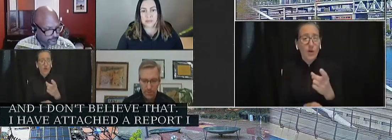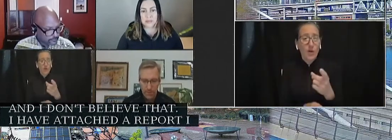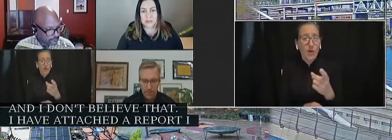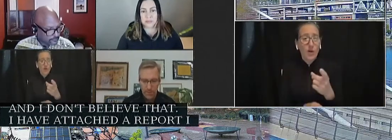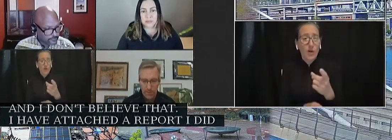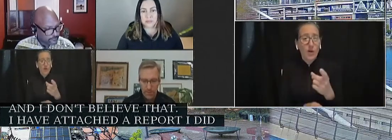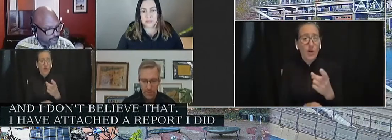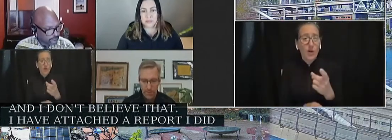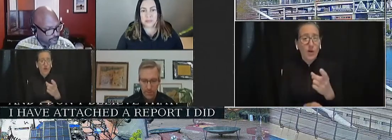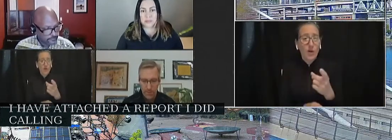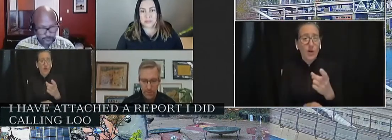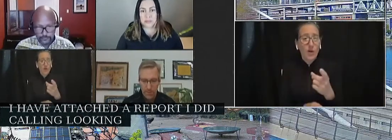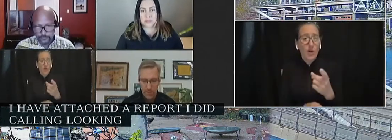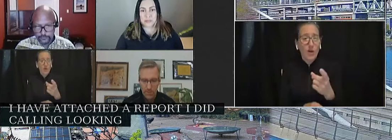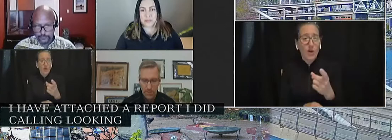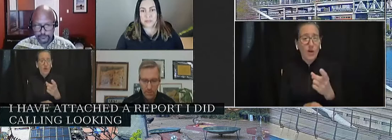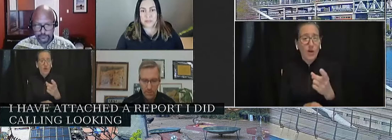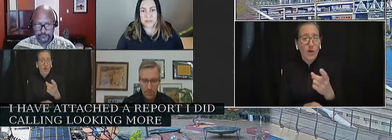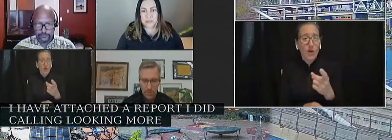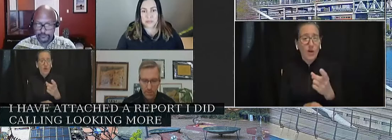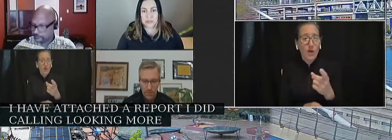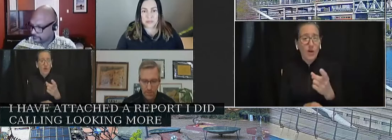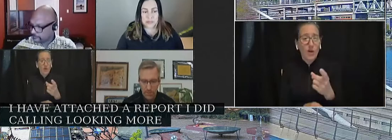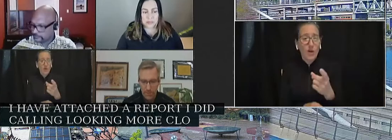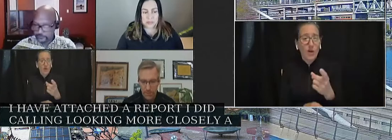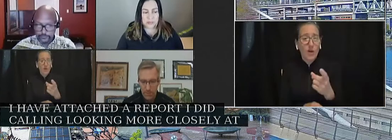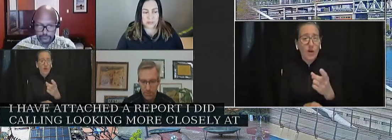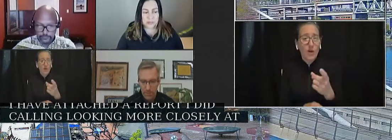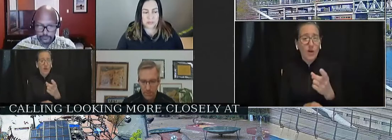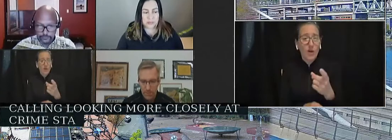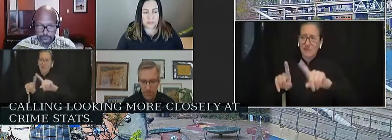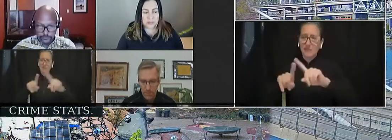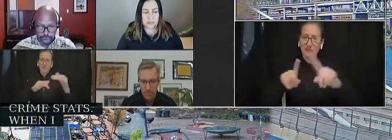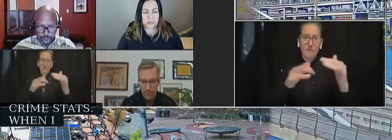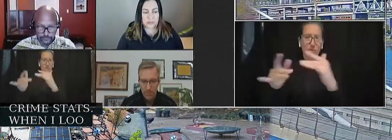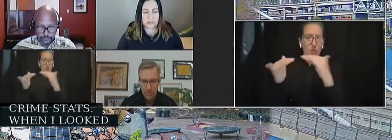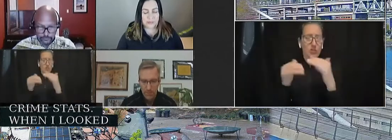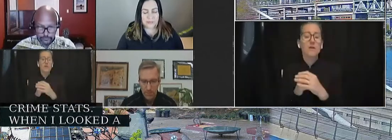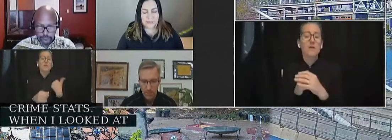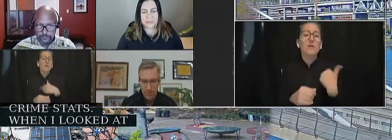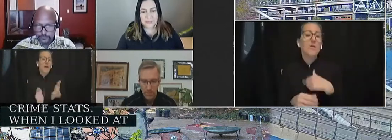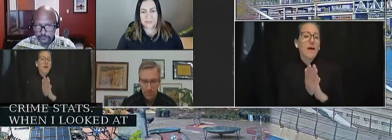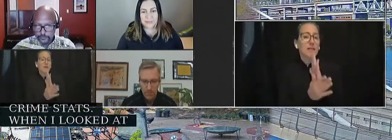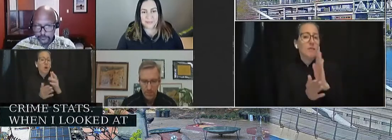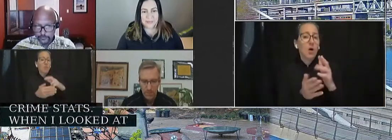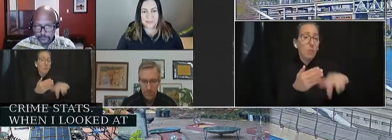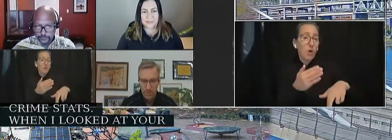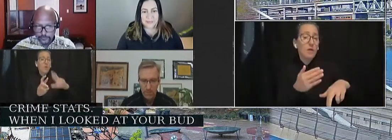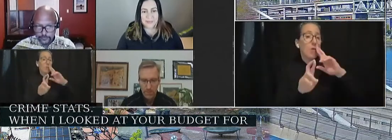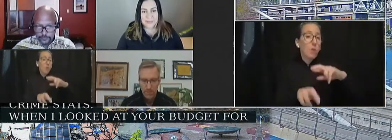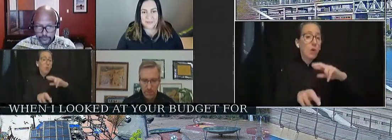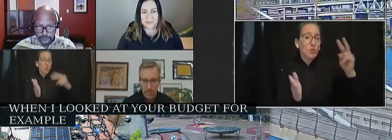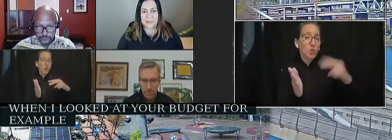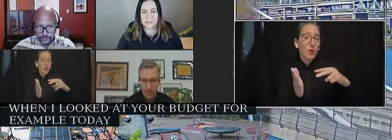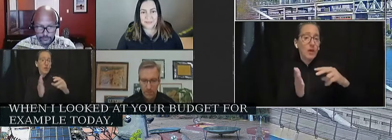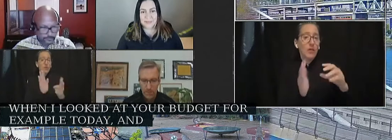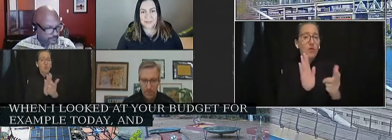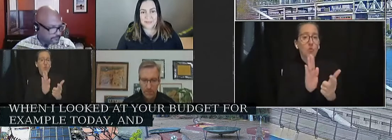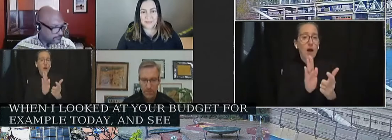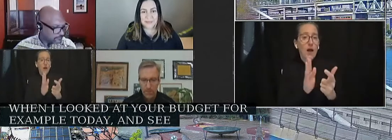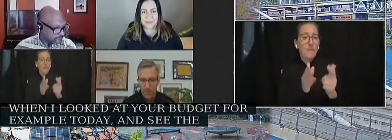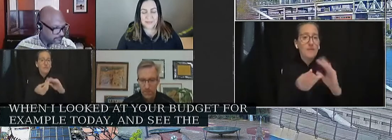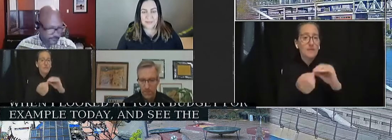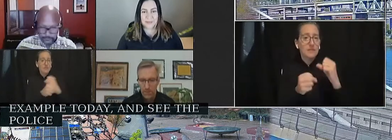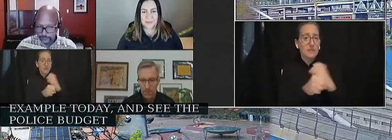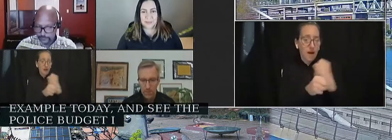looking more closely at crime stats. When I looked at your budget, for example, today, and see the police budget, I